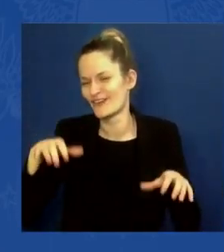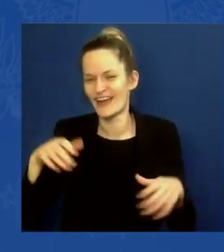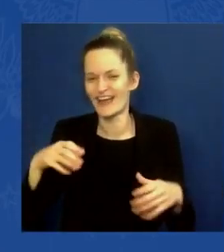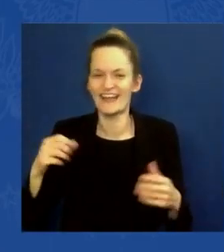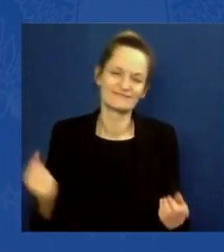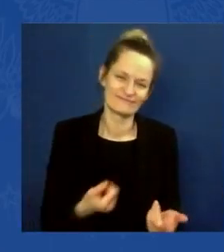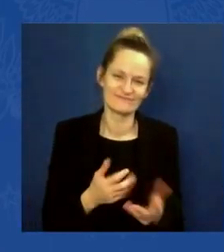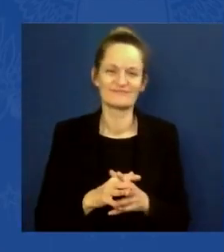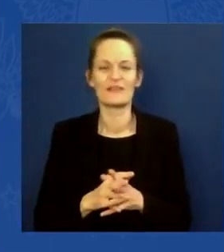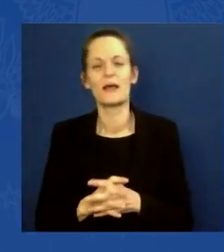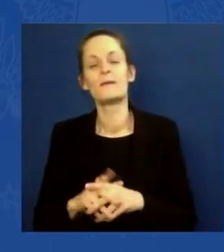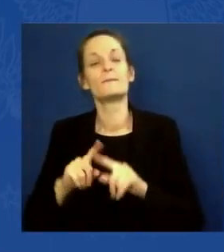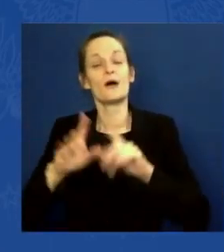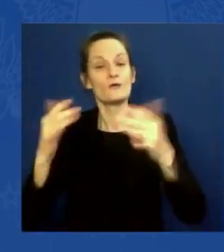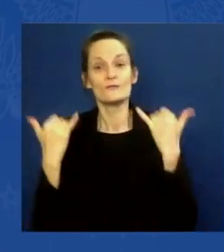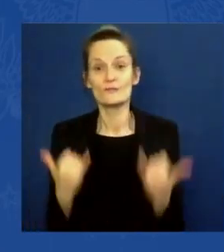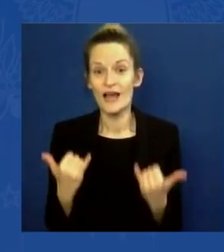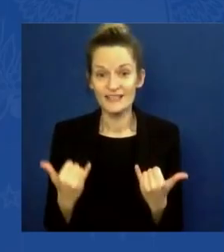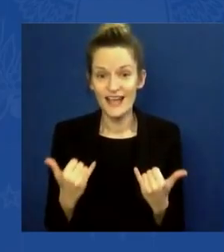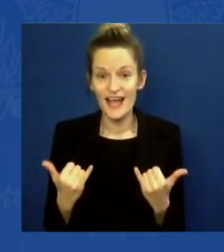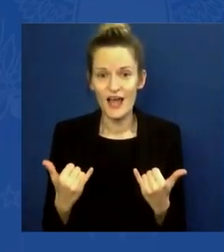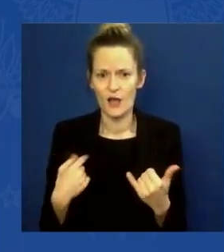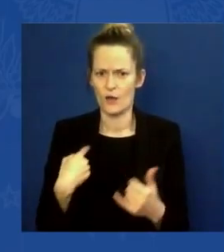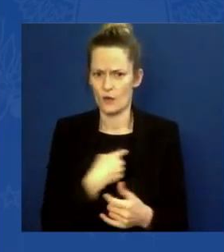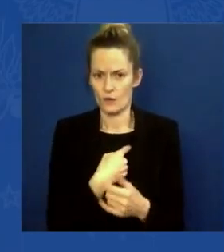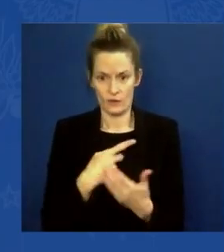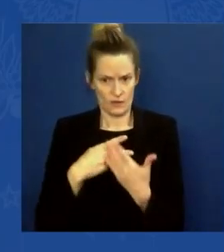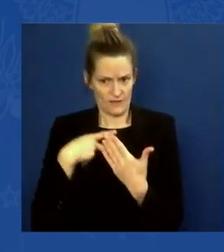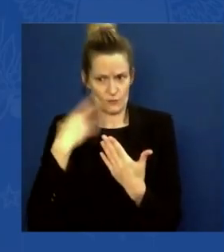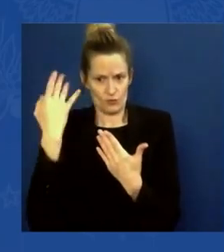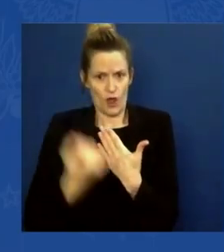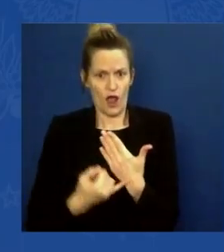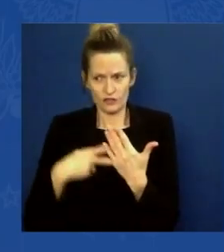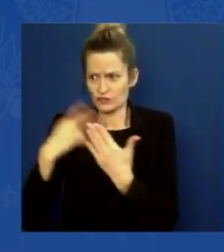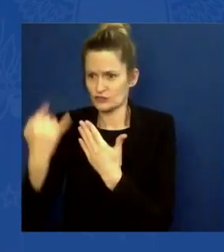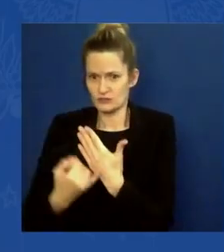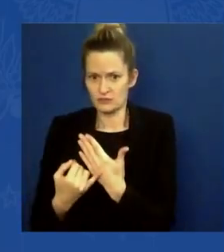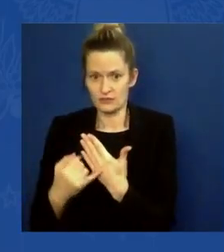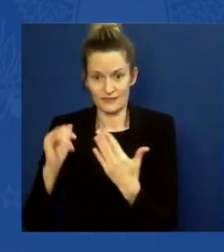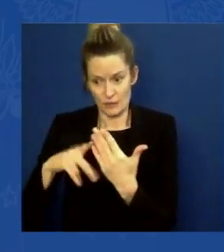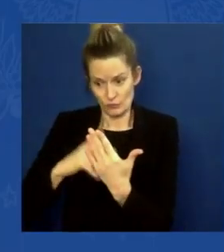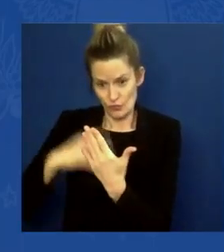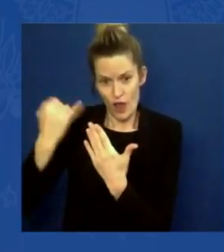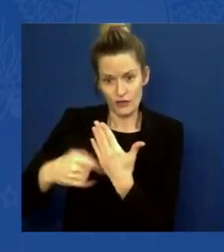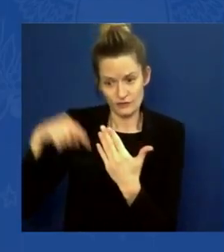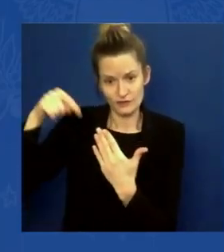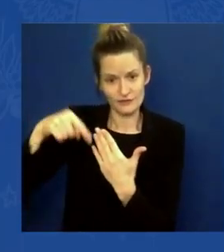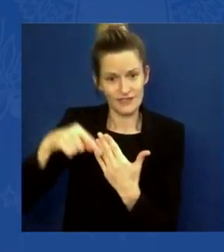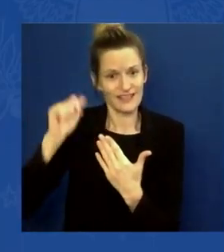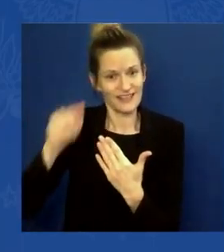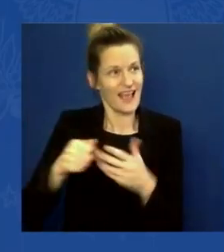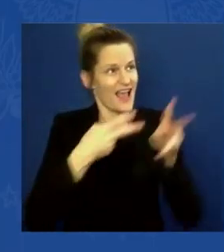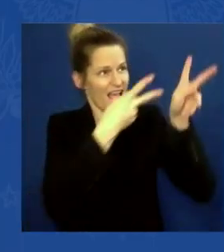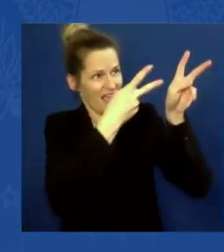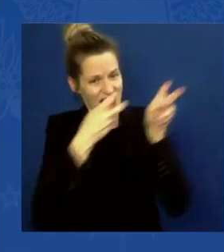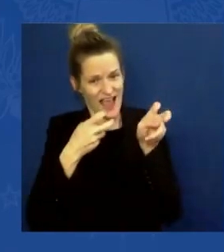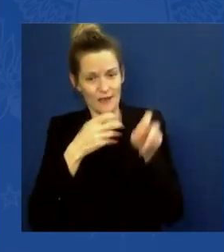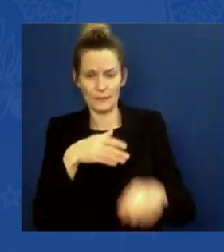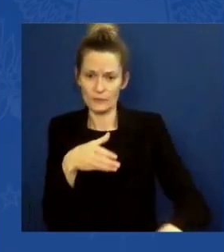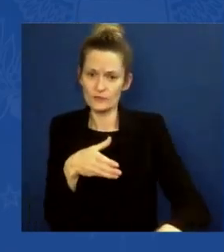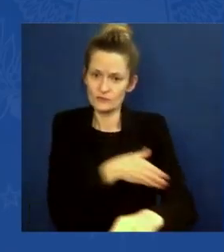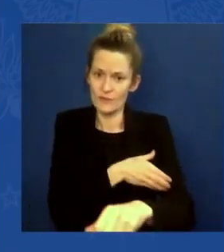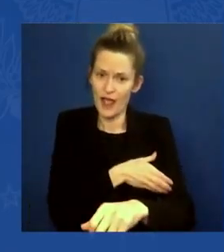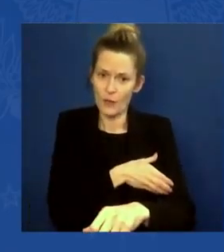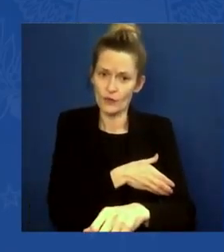that could carry enough power for millions of homes, but they need catalytic investment to move to the construction